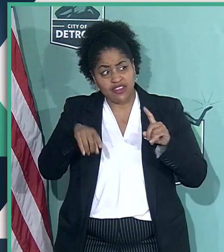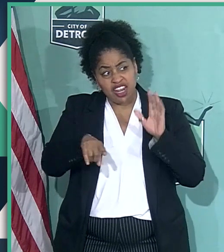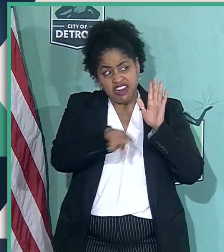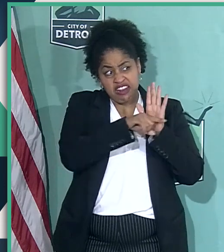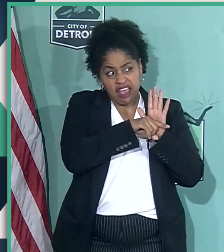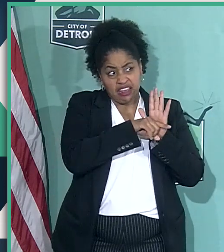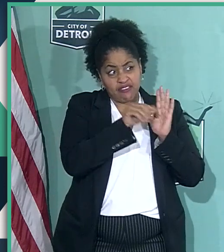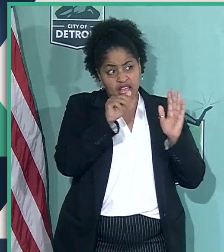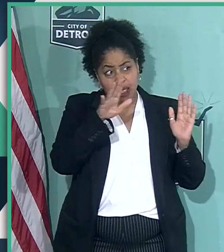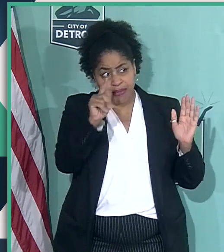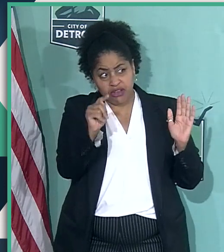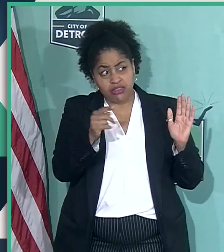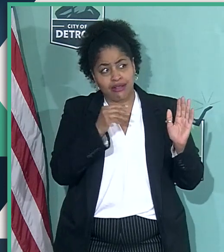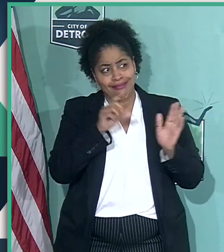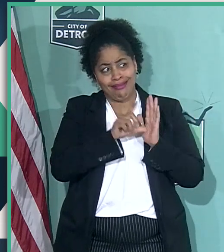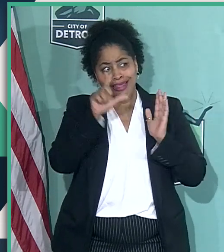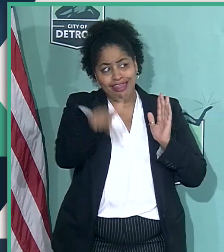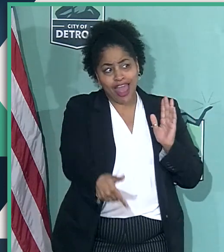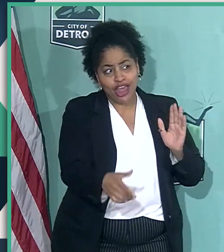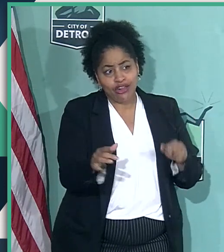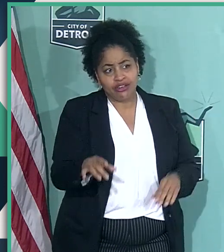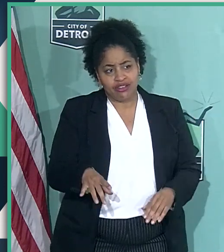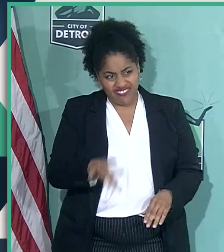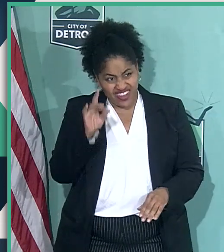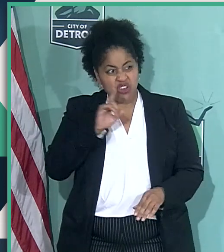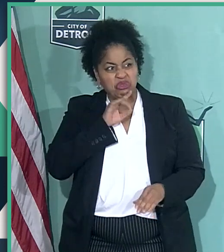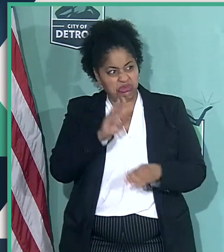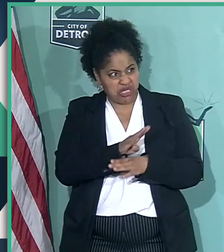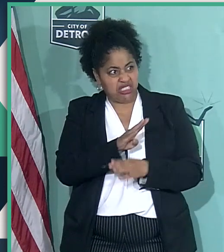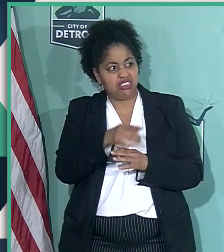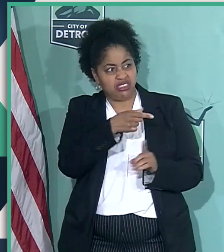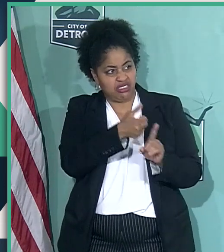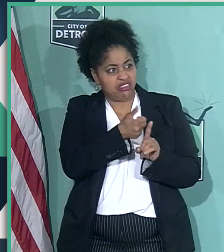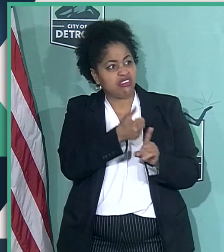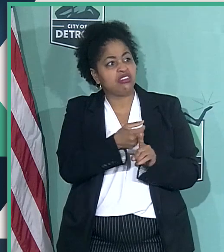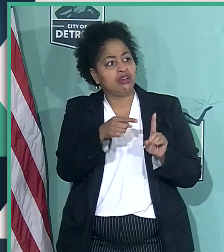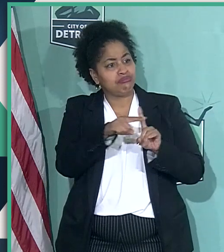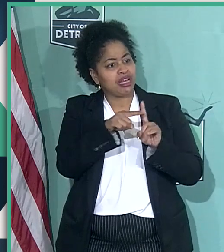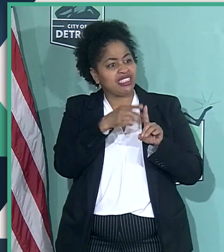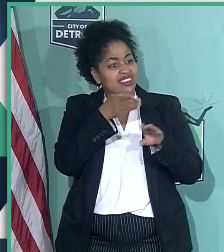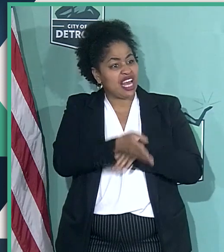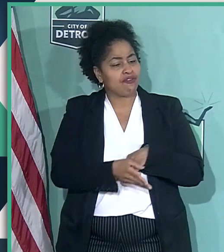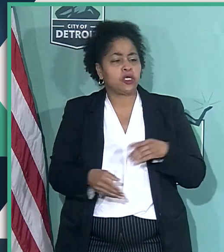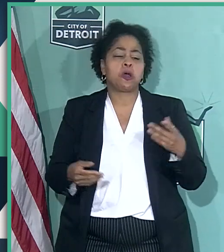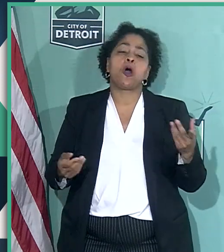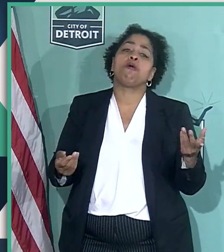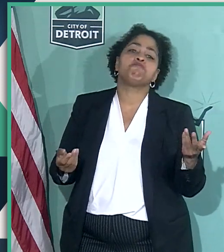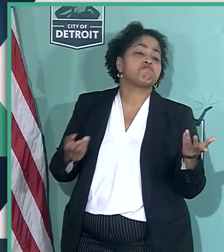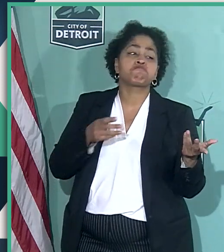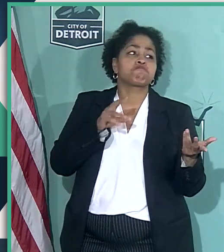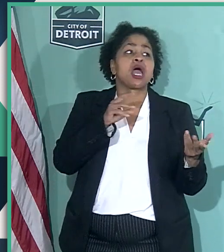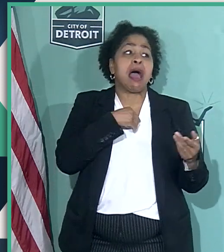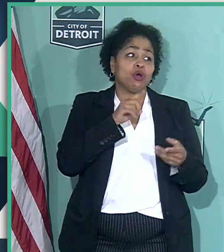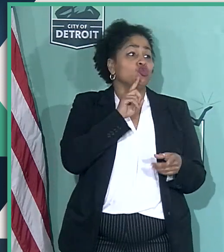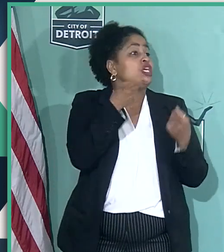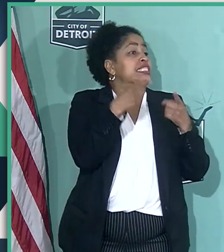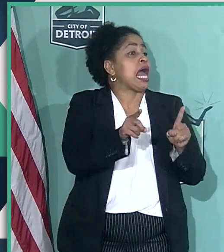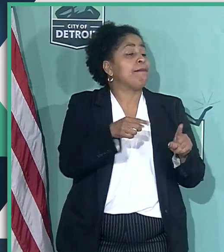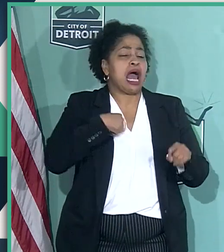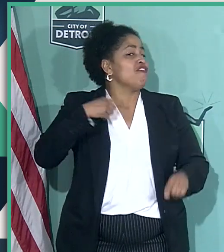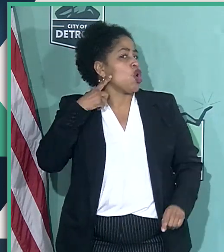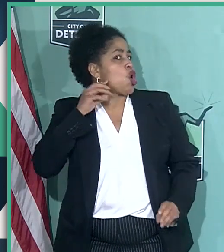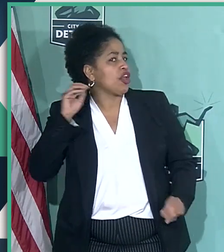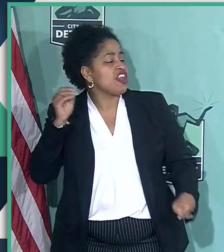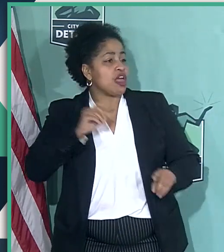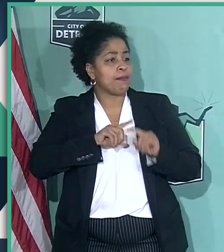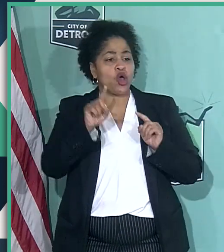the Abbott and then later turned out to be positive or became symptomatic afterwards? No, in fact, I'm sure it's happened, although I haven't heard of it,